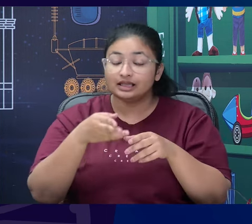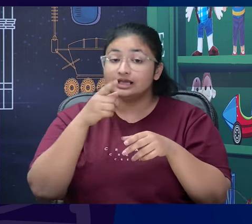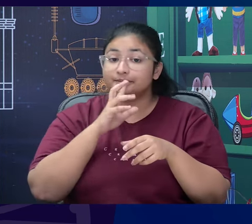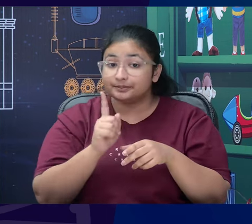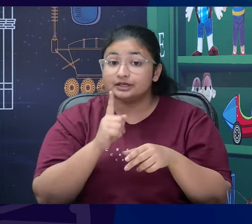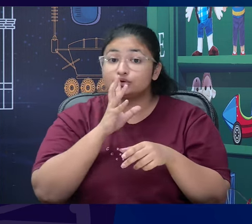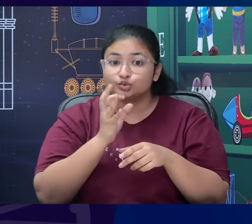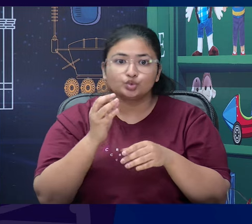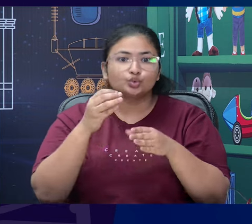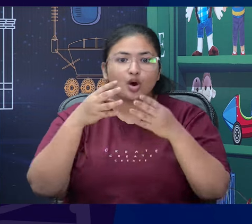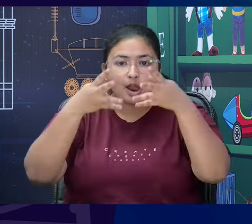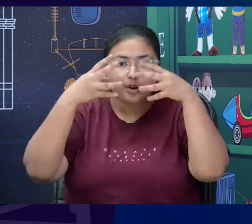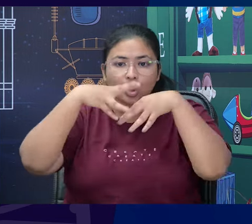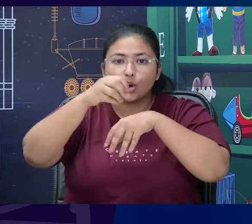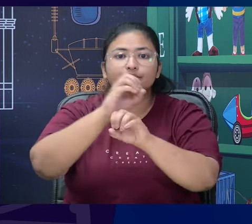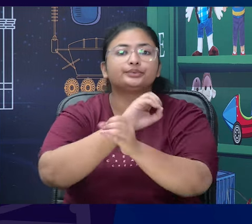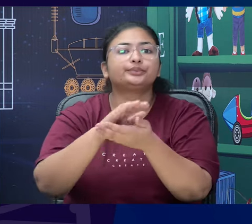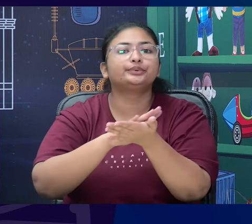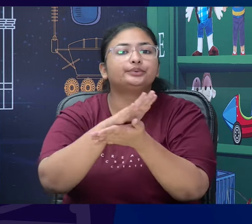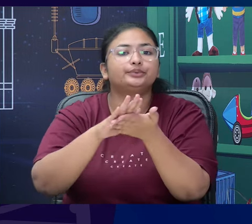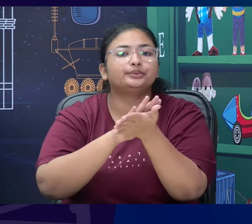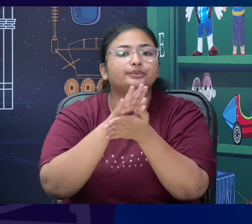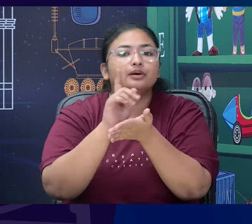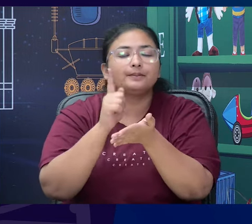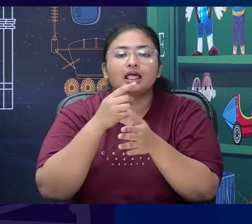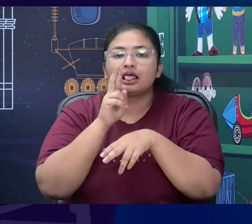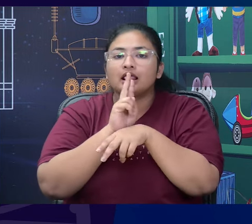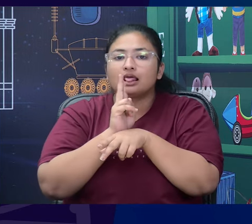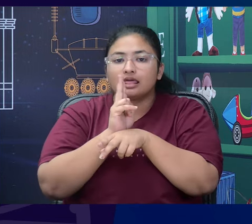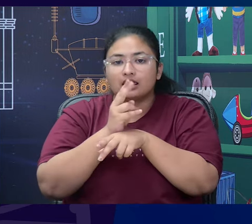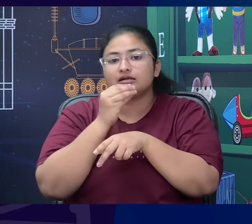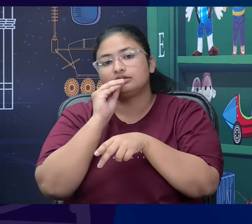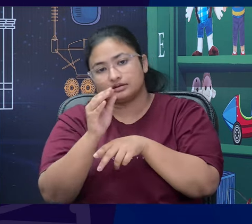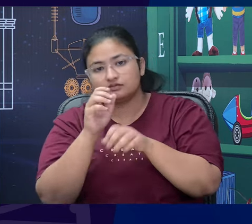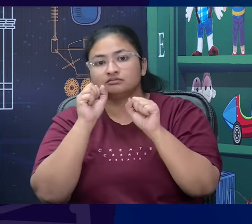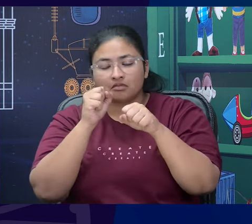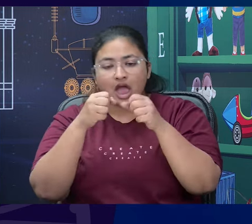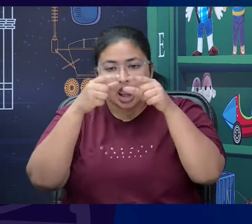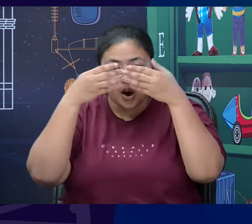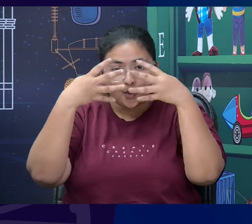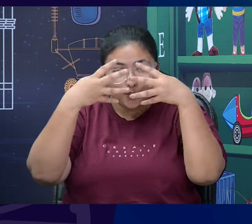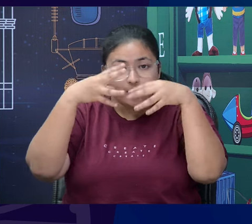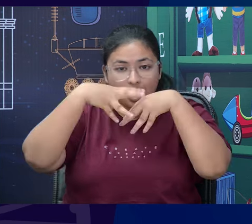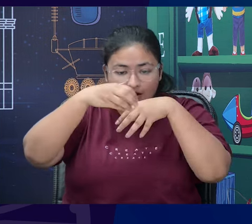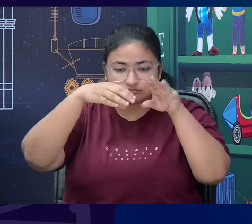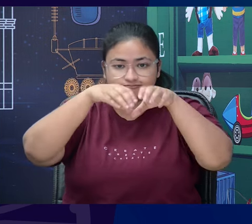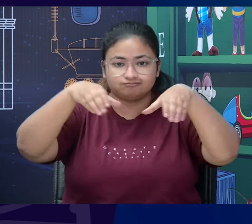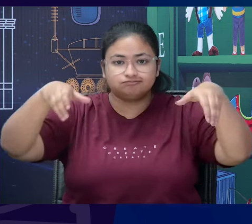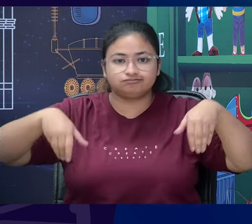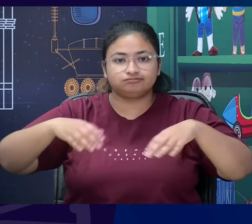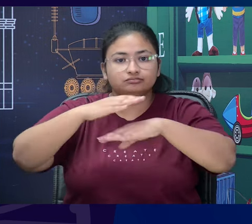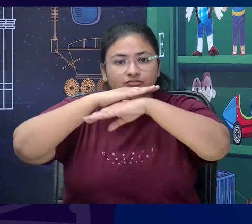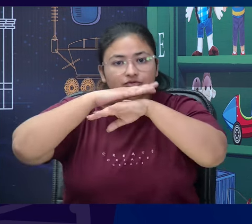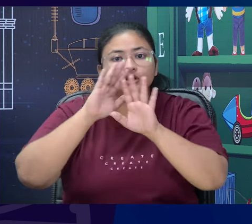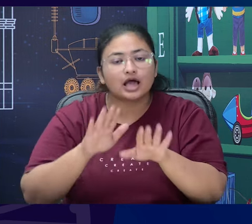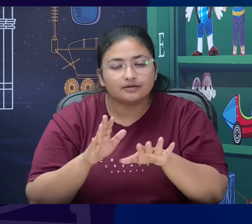he cooks up and just as you know he is talking about it the situation intensifies as there is a knock at